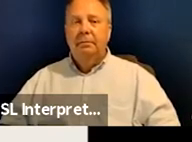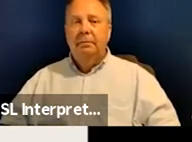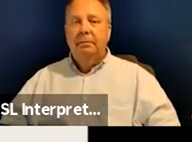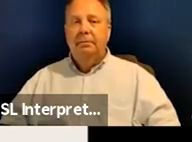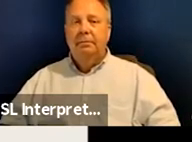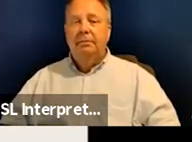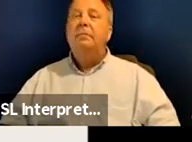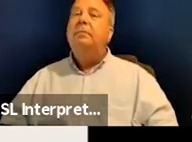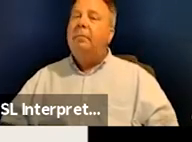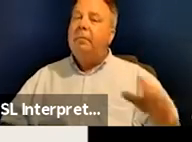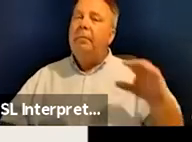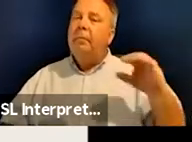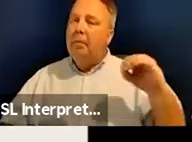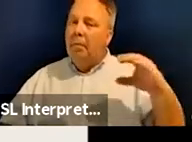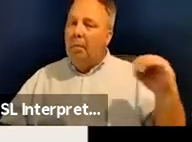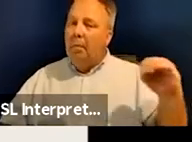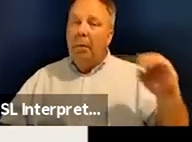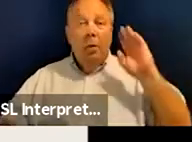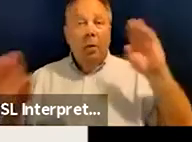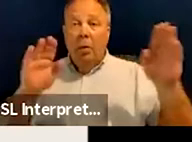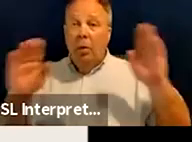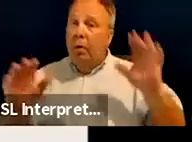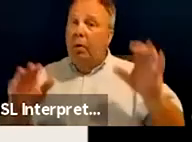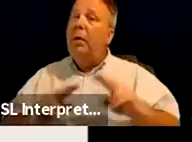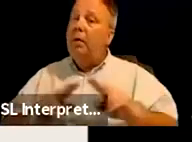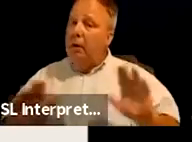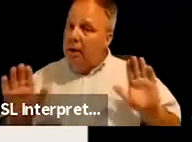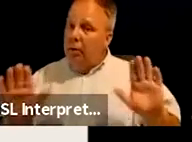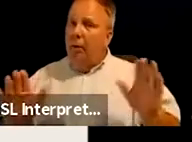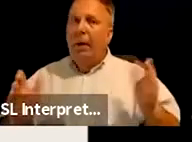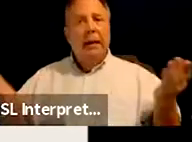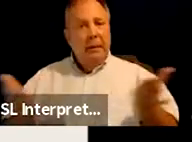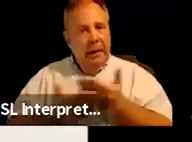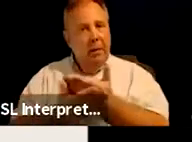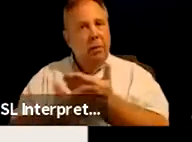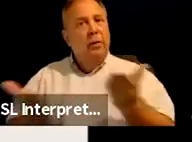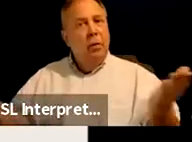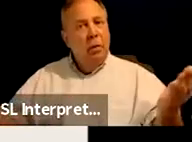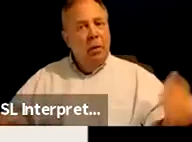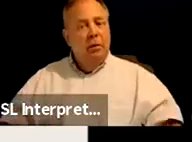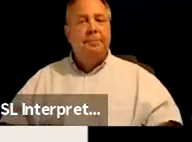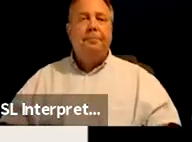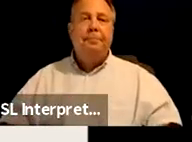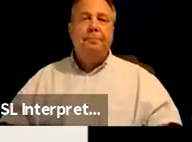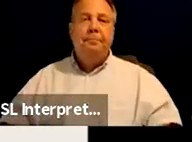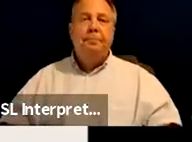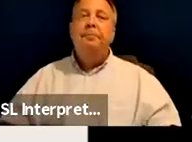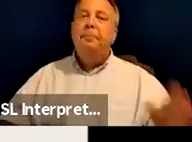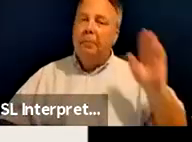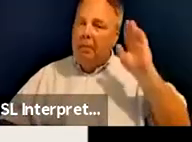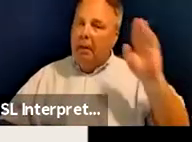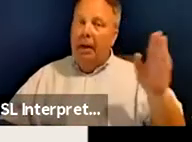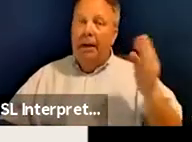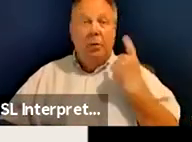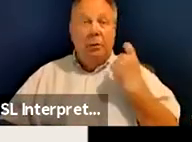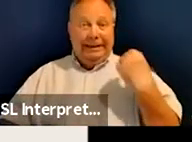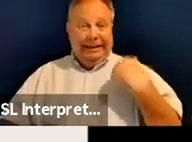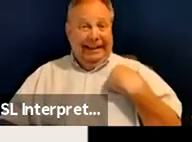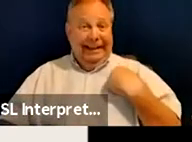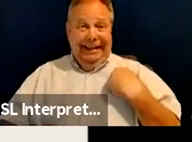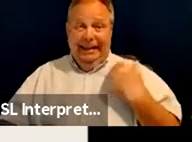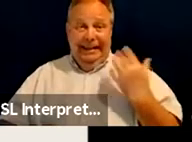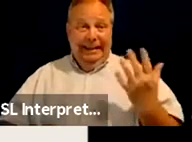So OCO, hello, it's really great to be here with you all. I know we just had some